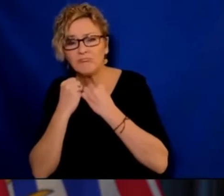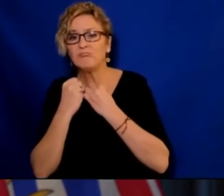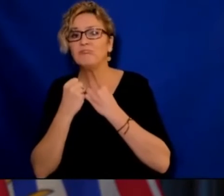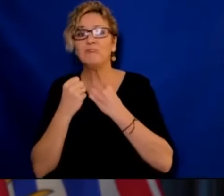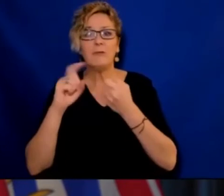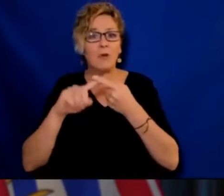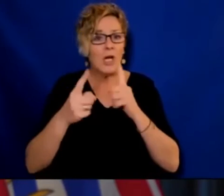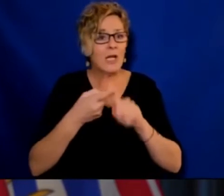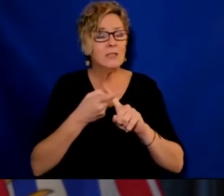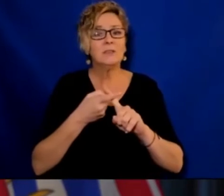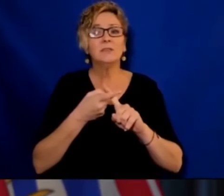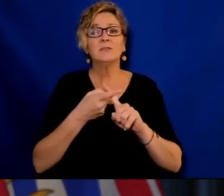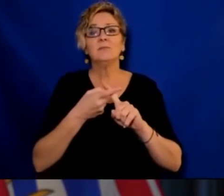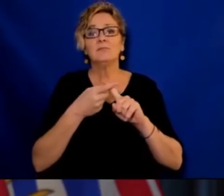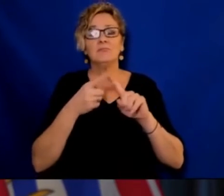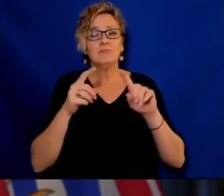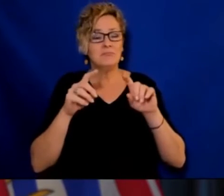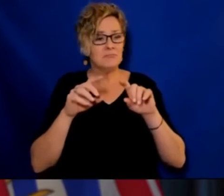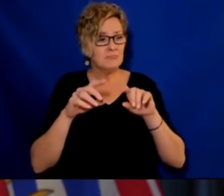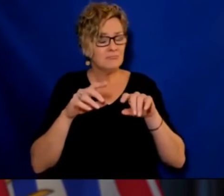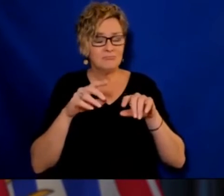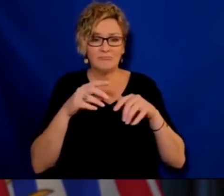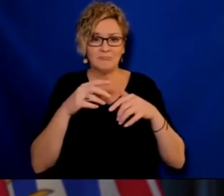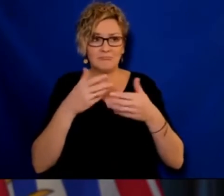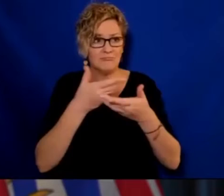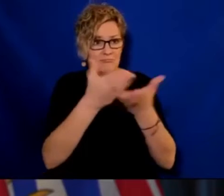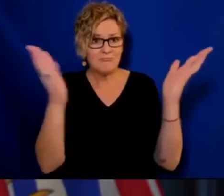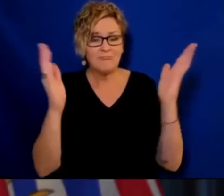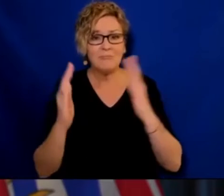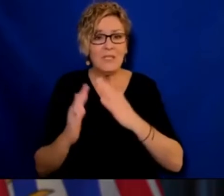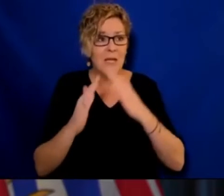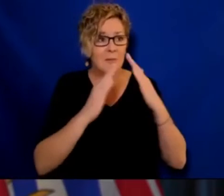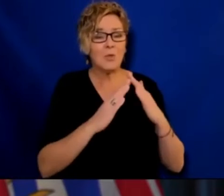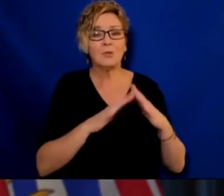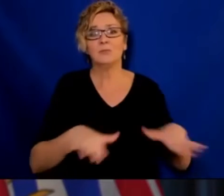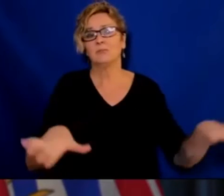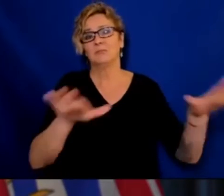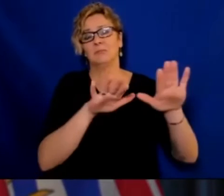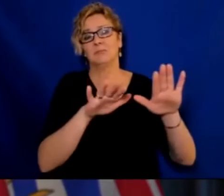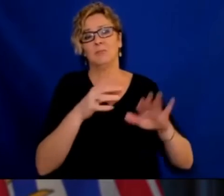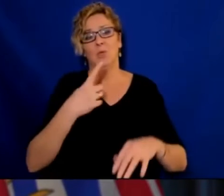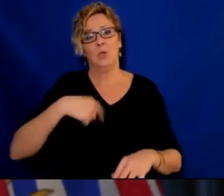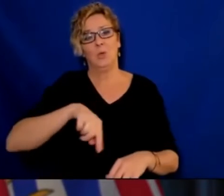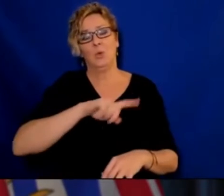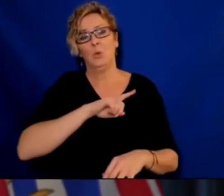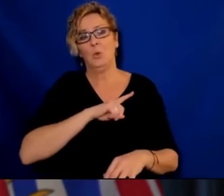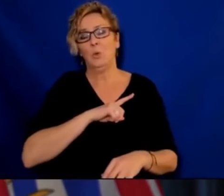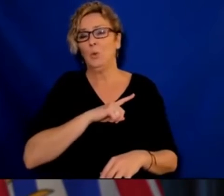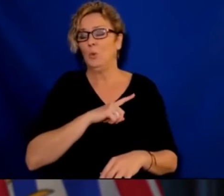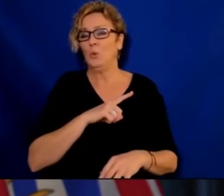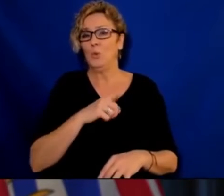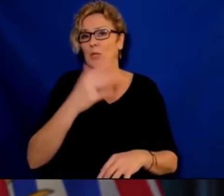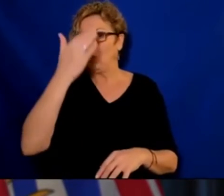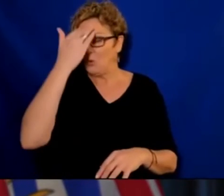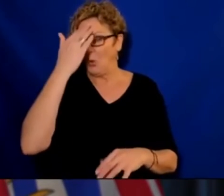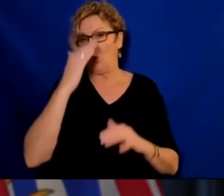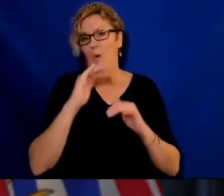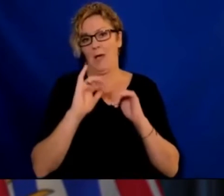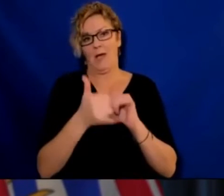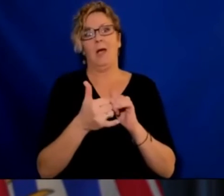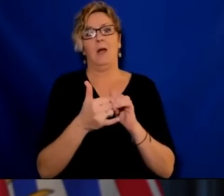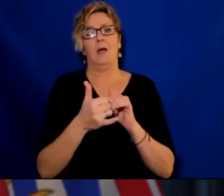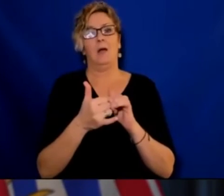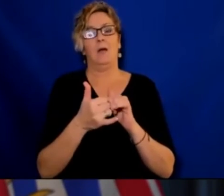continue to show that unwavering resilience and adaptability. And we know we know what to do.